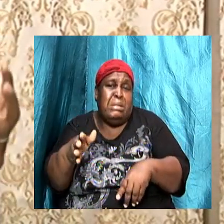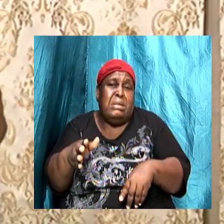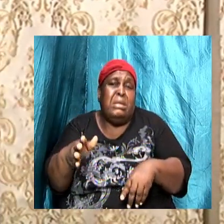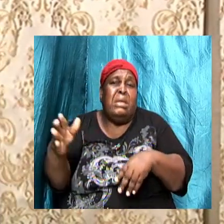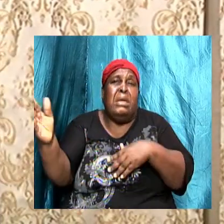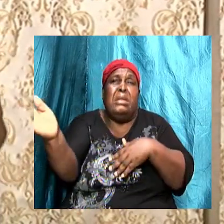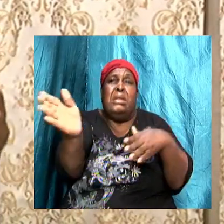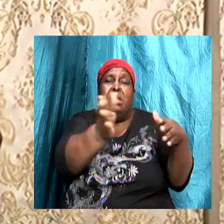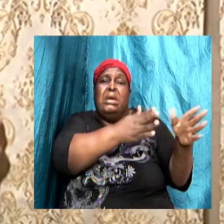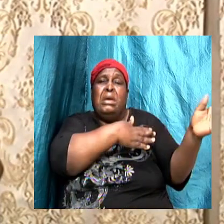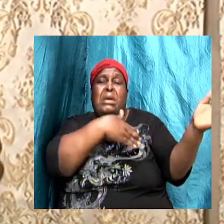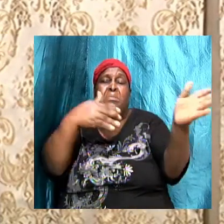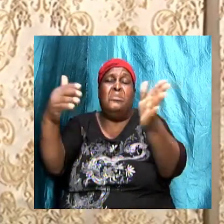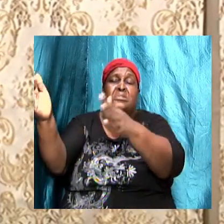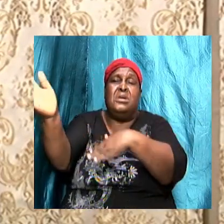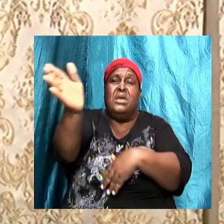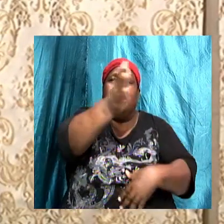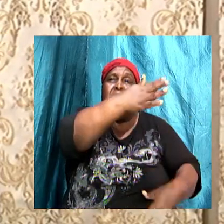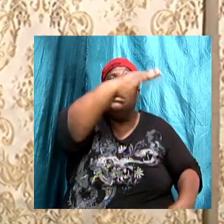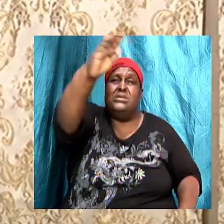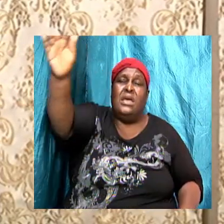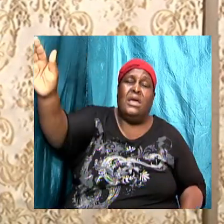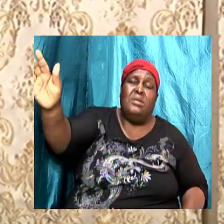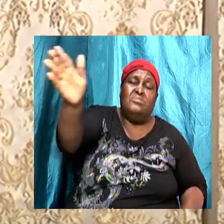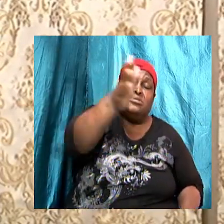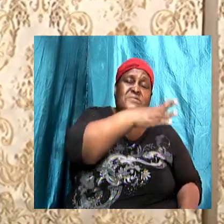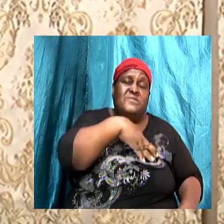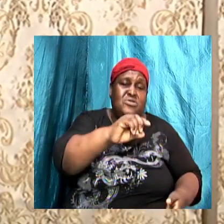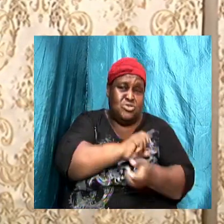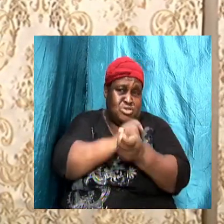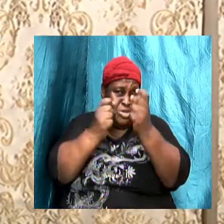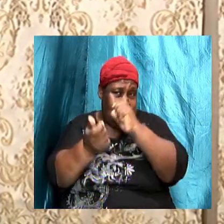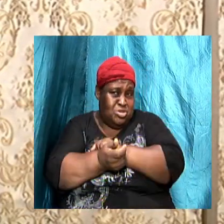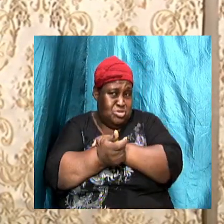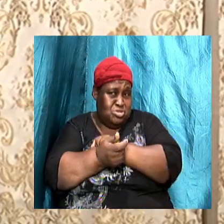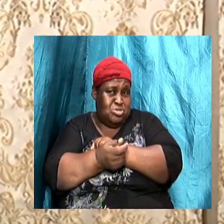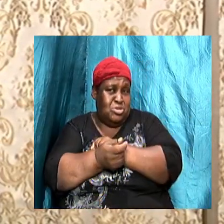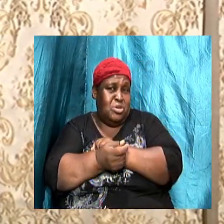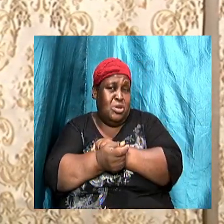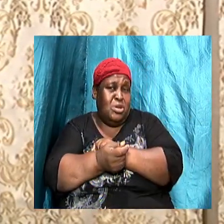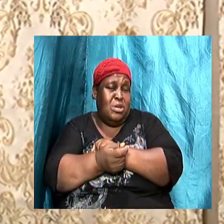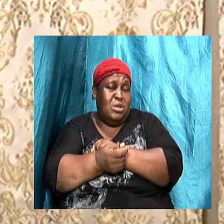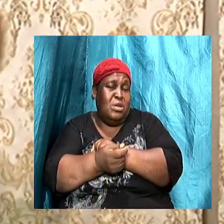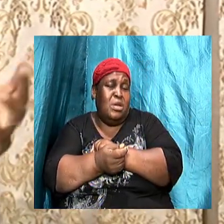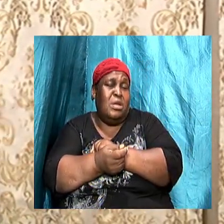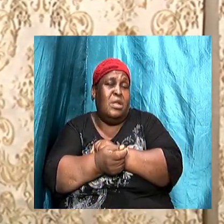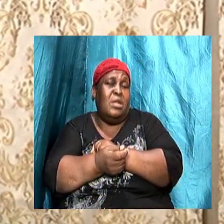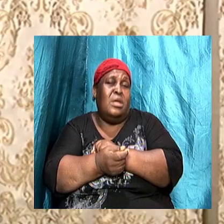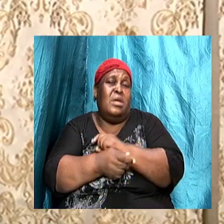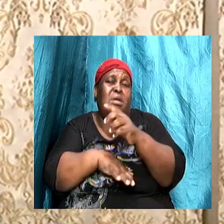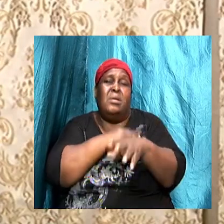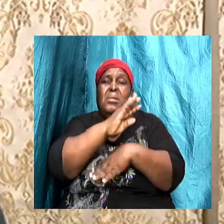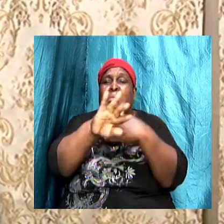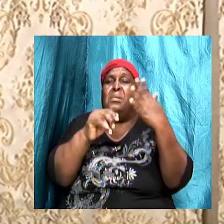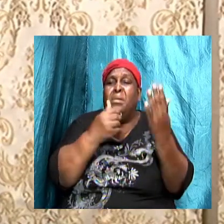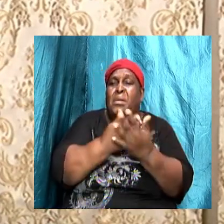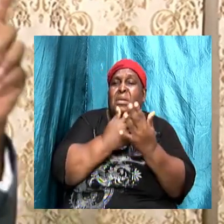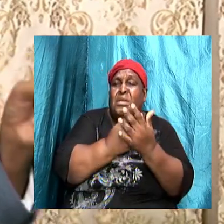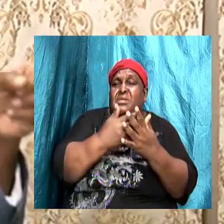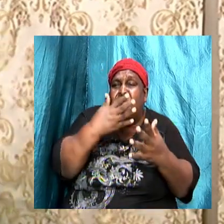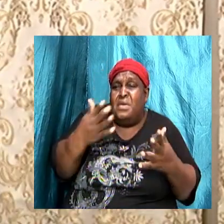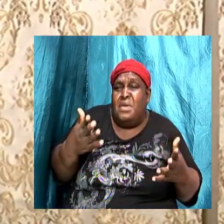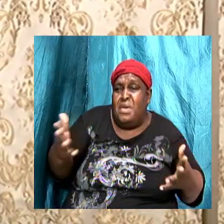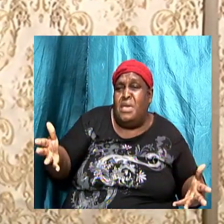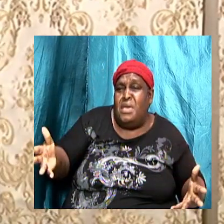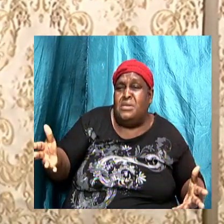changes even more as it will and when the apocalypse, when the things